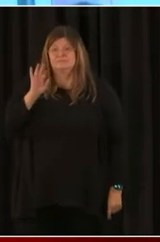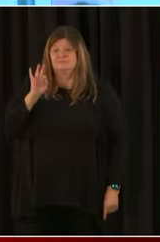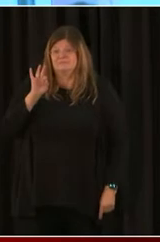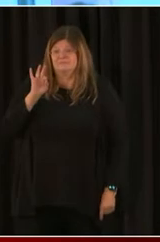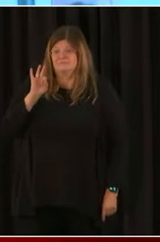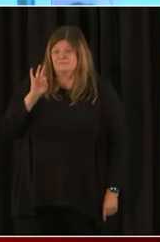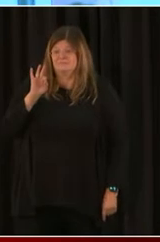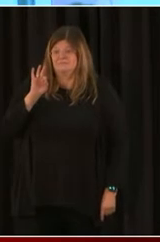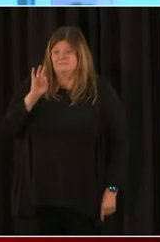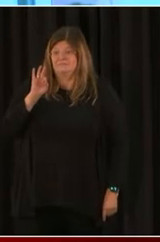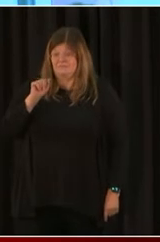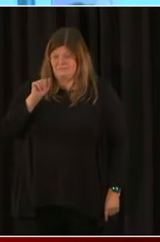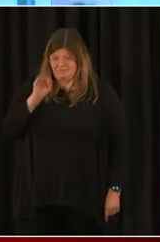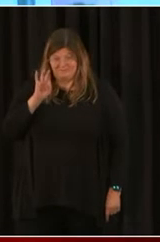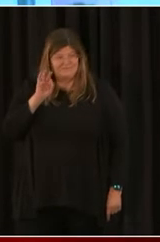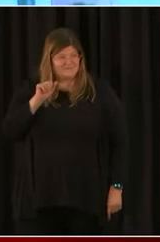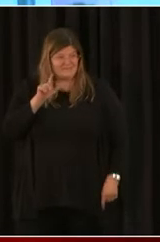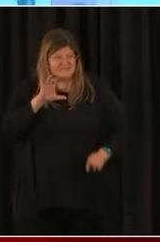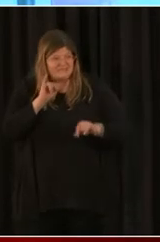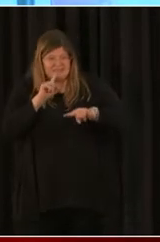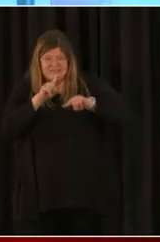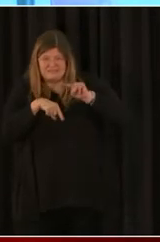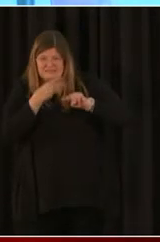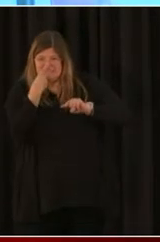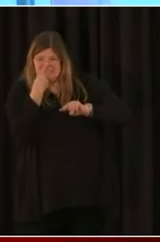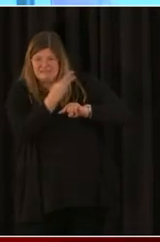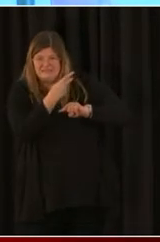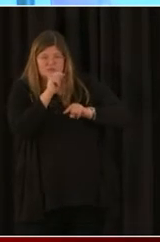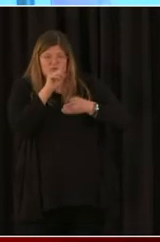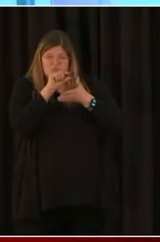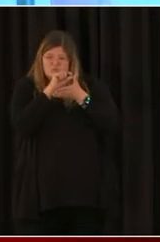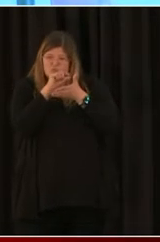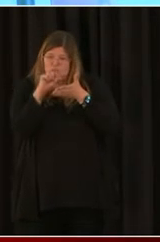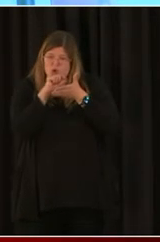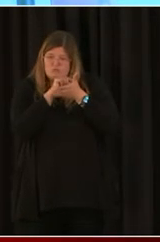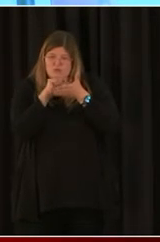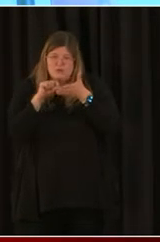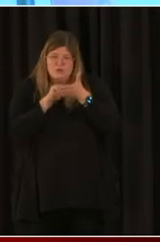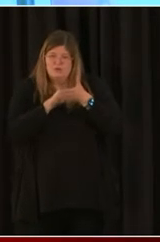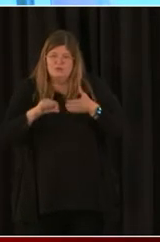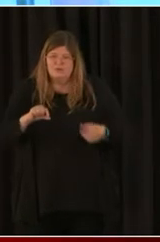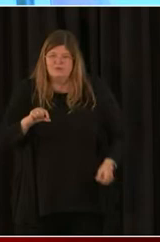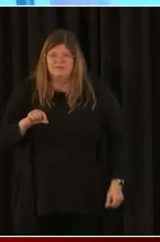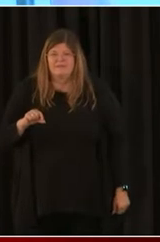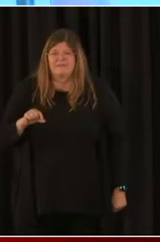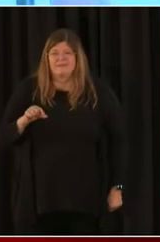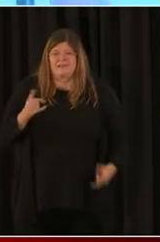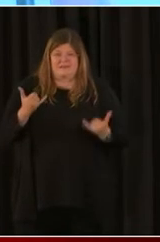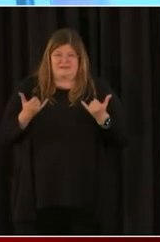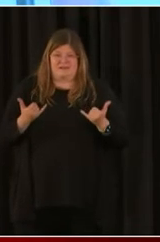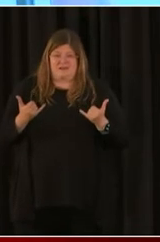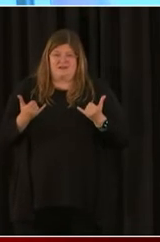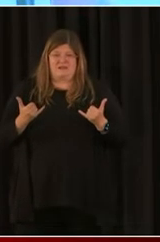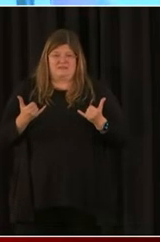go ahead and talk about what I know of it. Bear with me a minute.